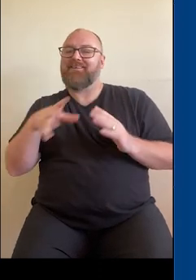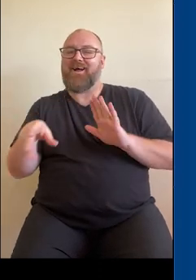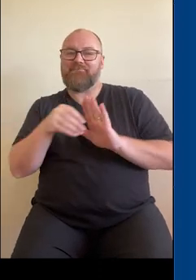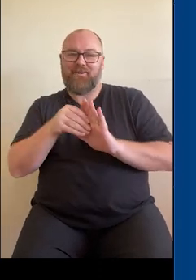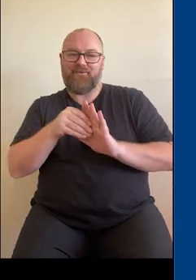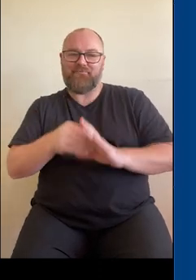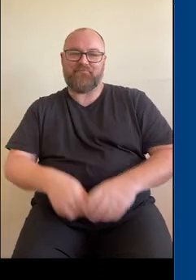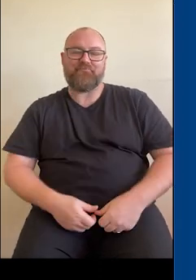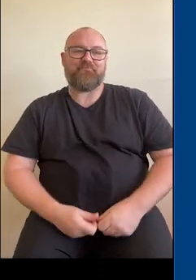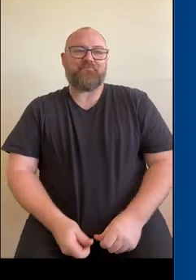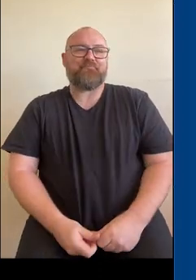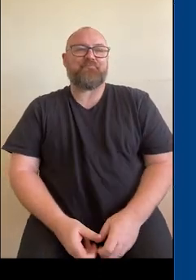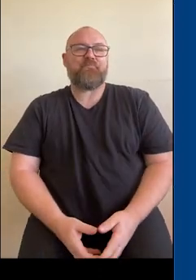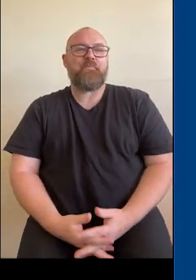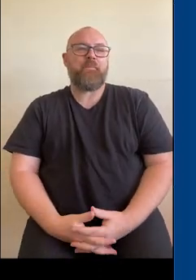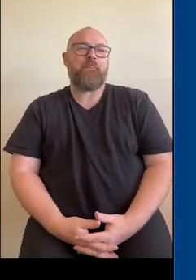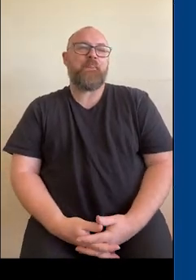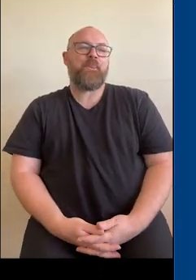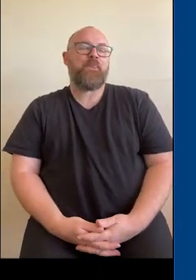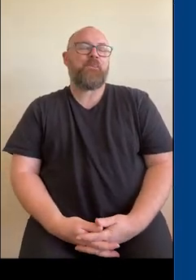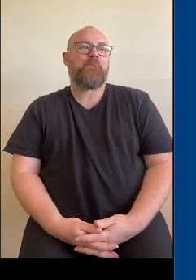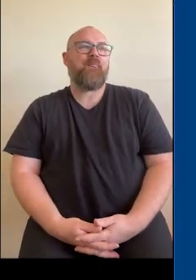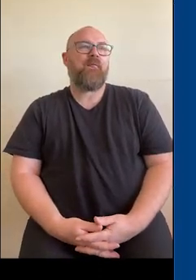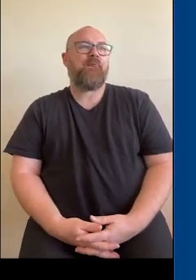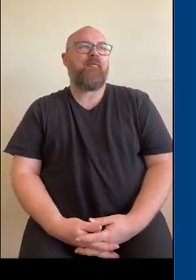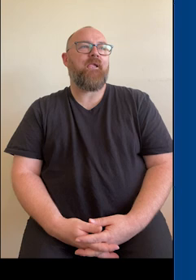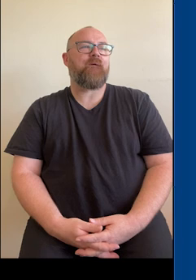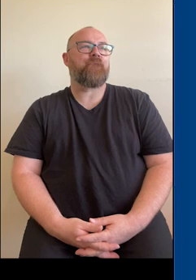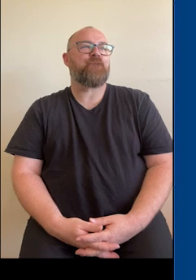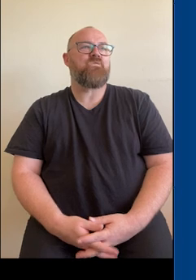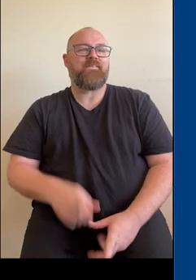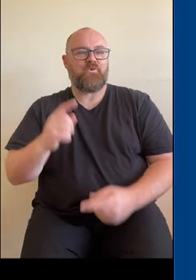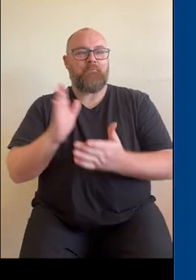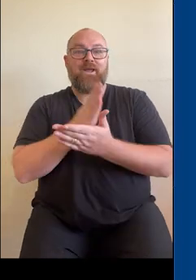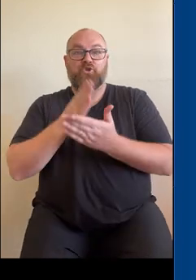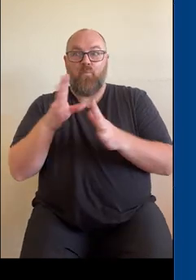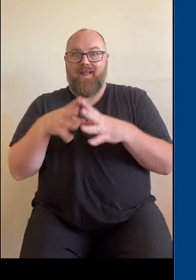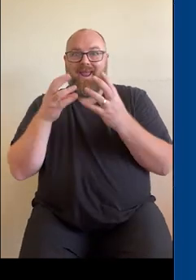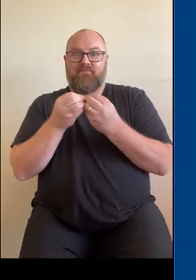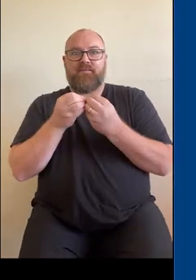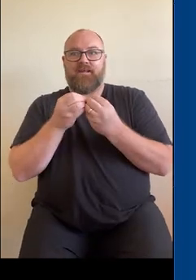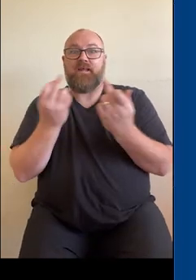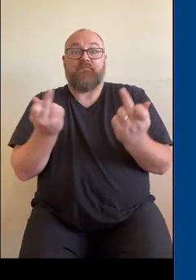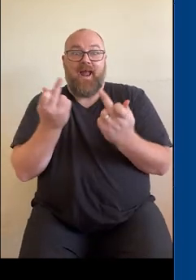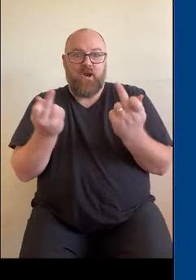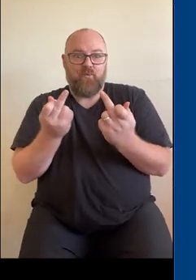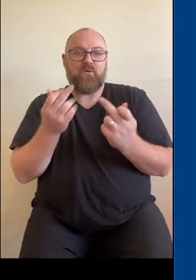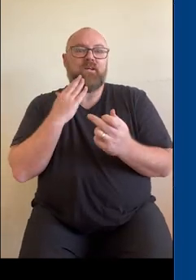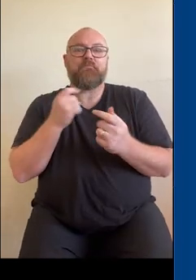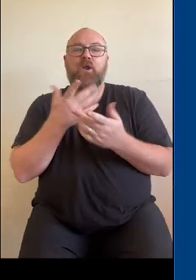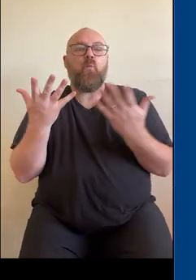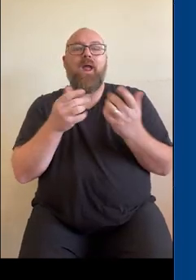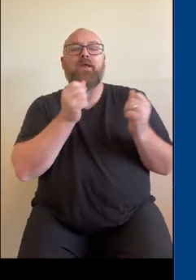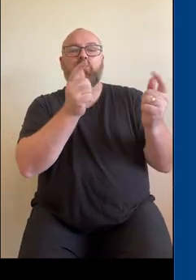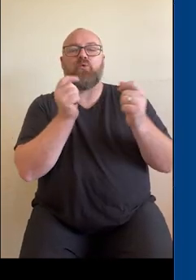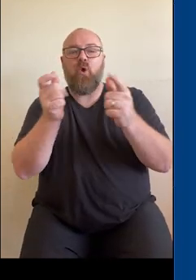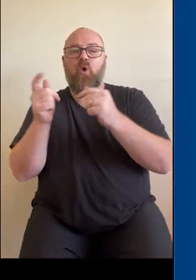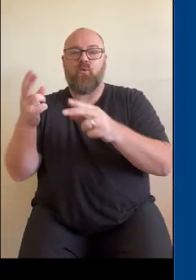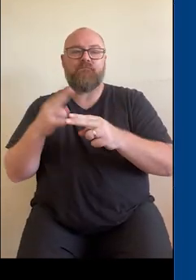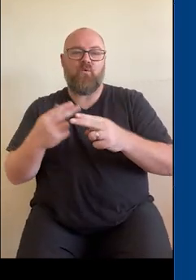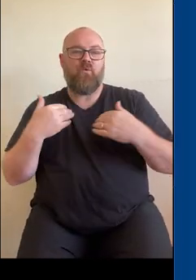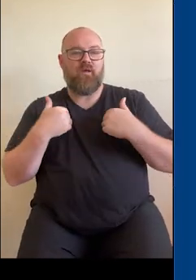then click the upload a shared health summary button to make sure that that information is available wherever you go in the healthcare system.